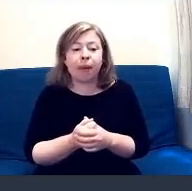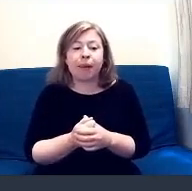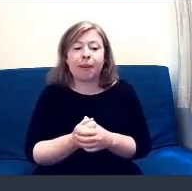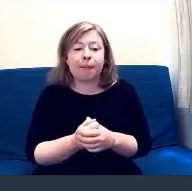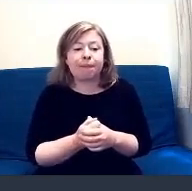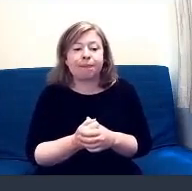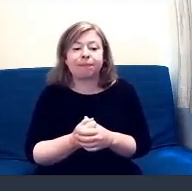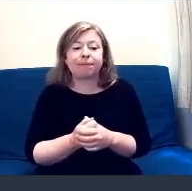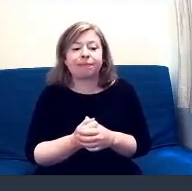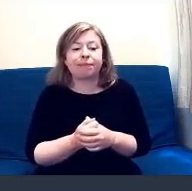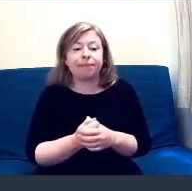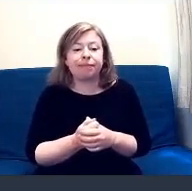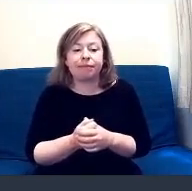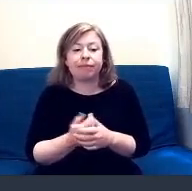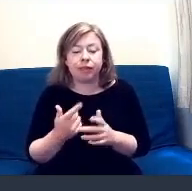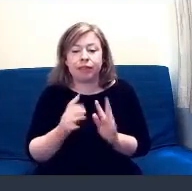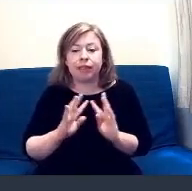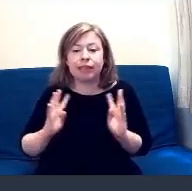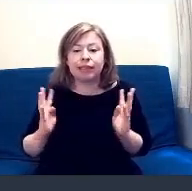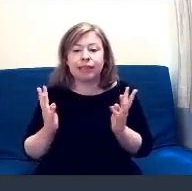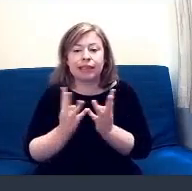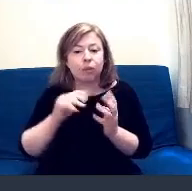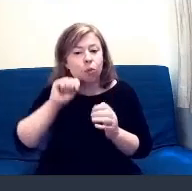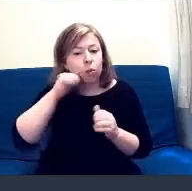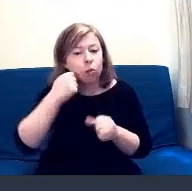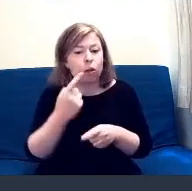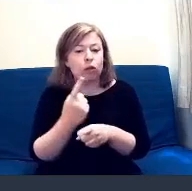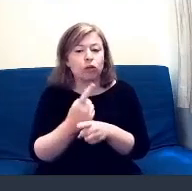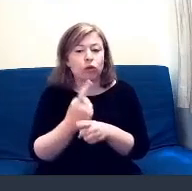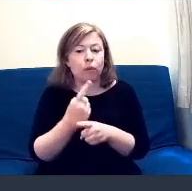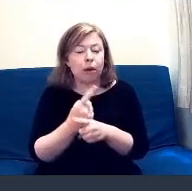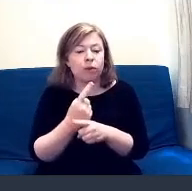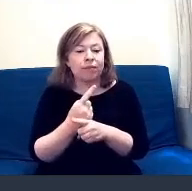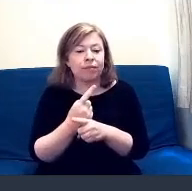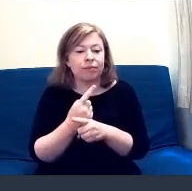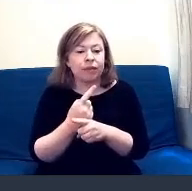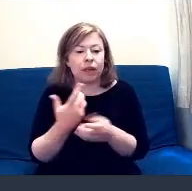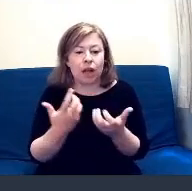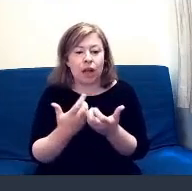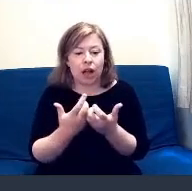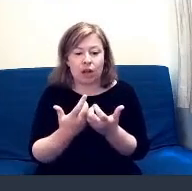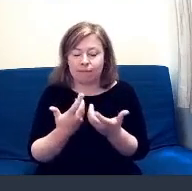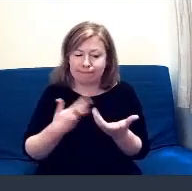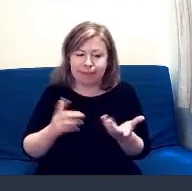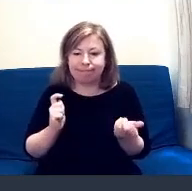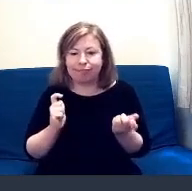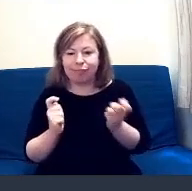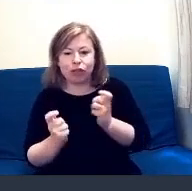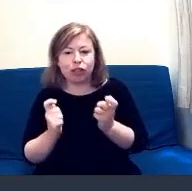you know, the team is going to be talking about how we have adapting itself and the way that we work